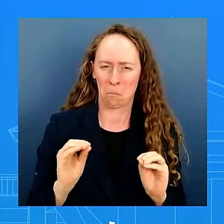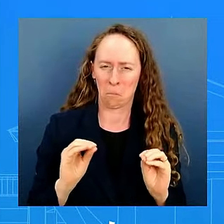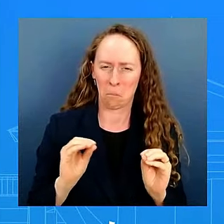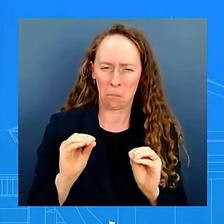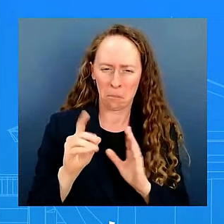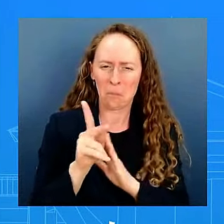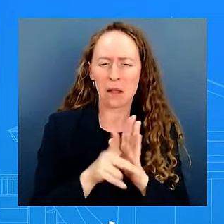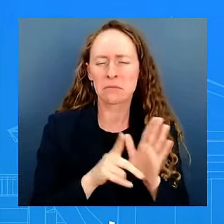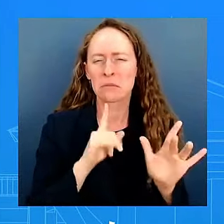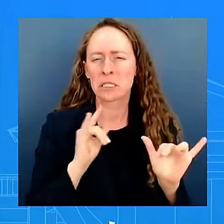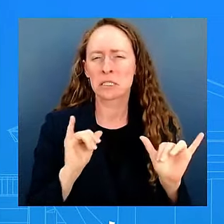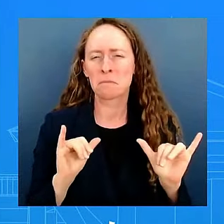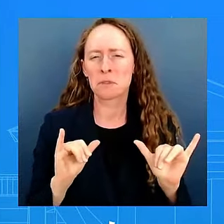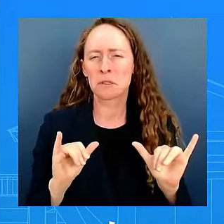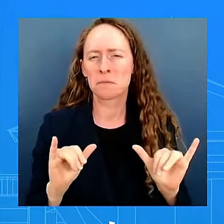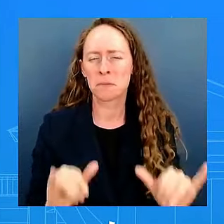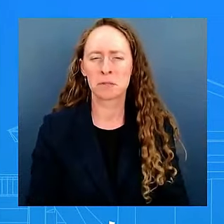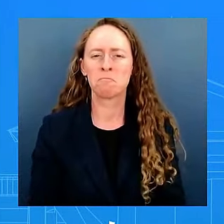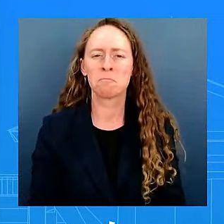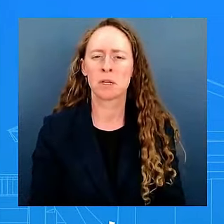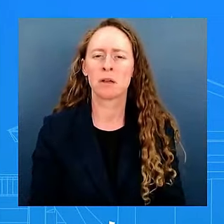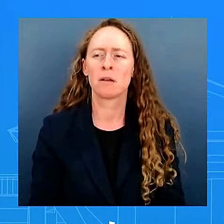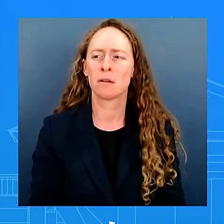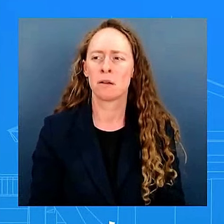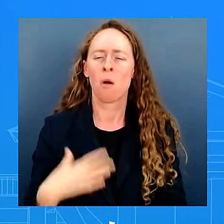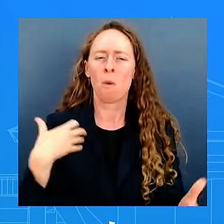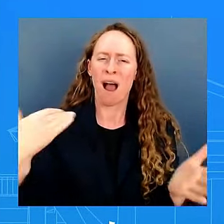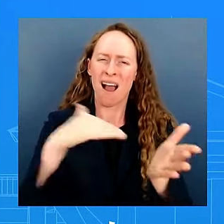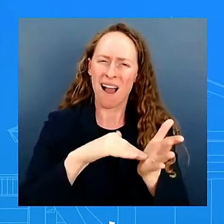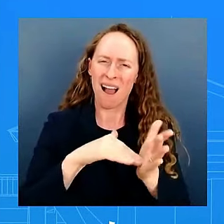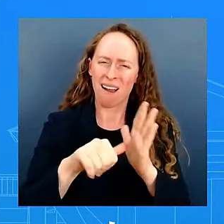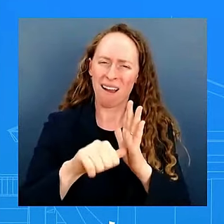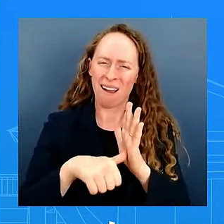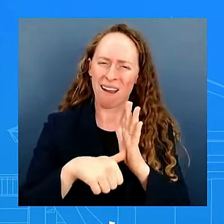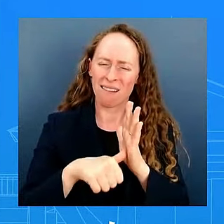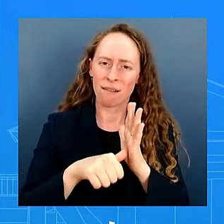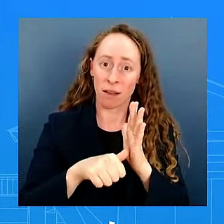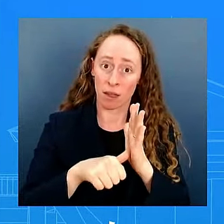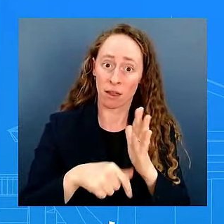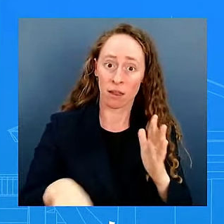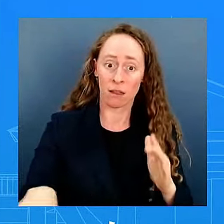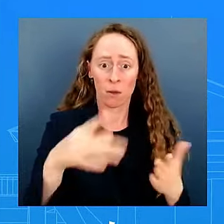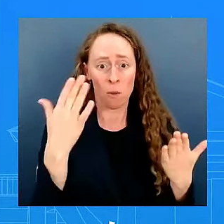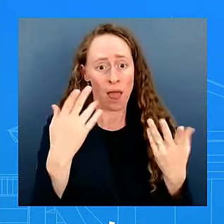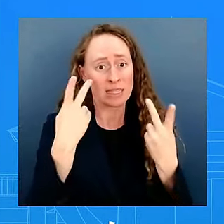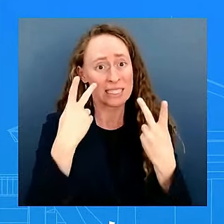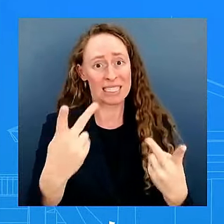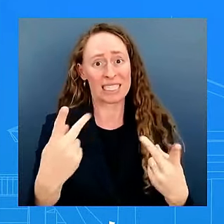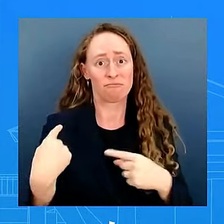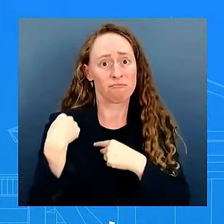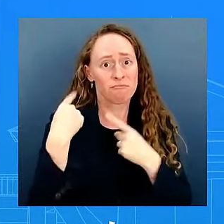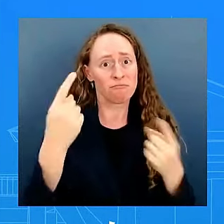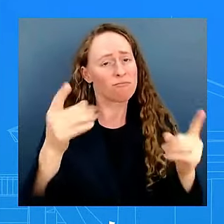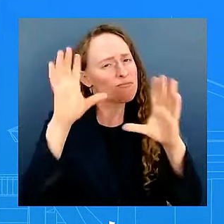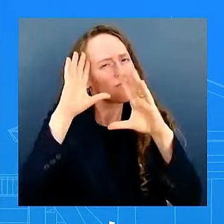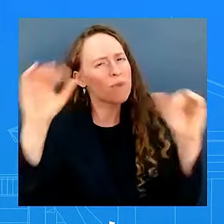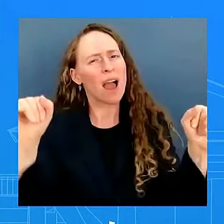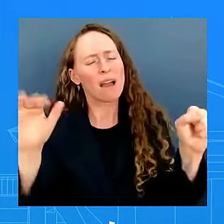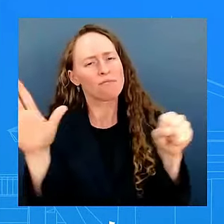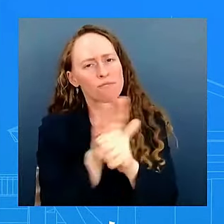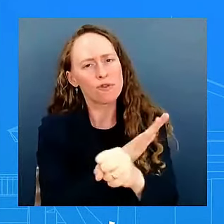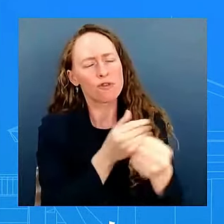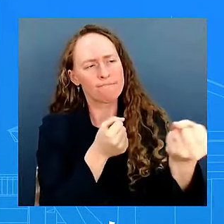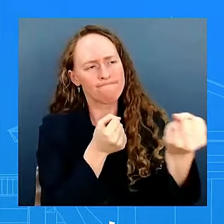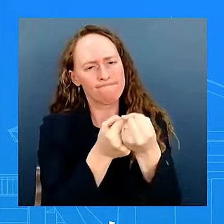sure that you all know and you see it for yourself is that the president is committed to make sure that ukraine has what its needs to defend